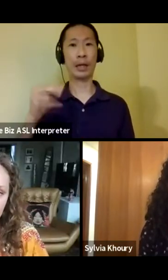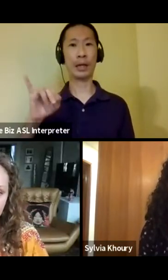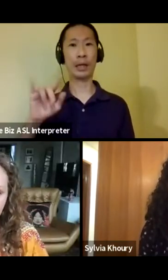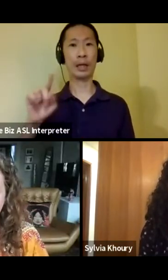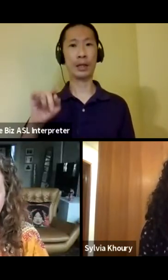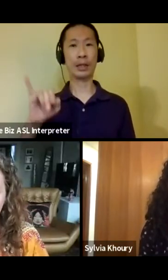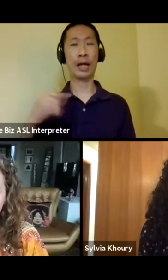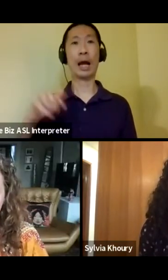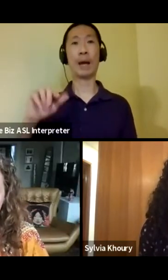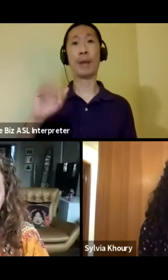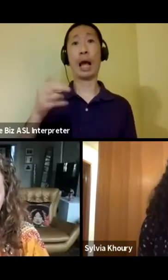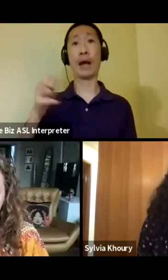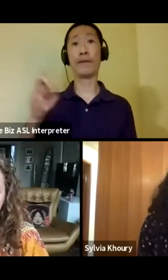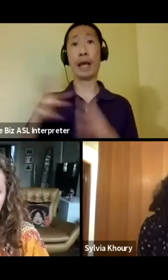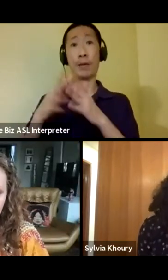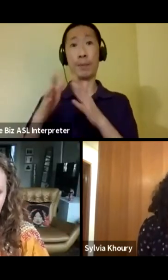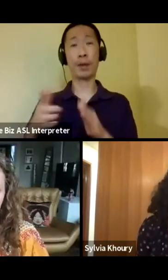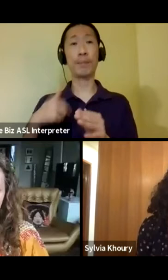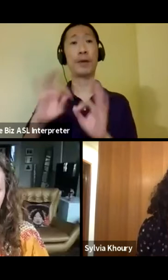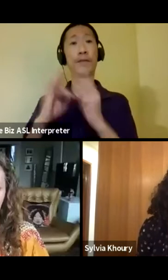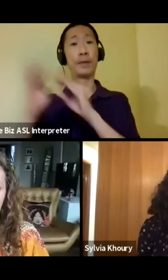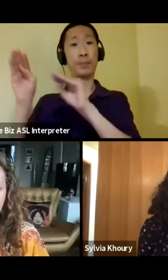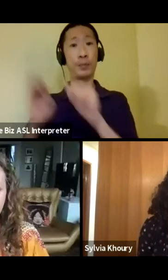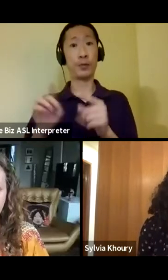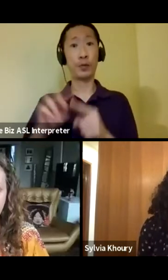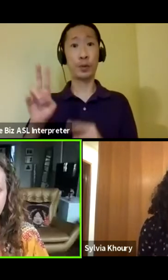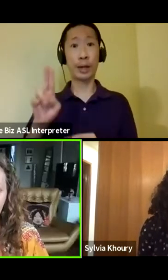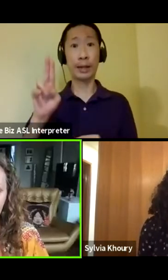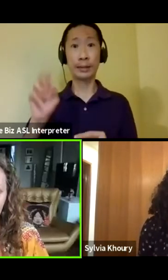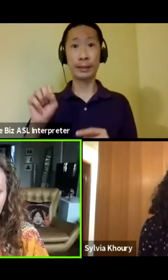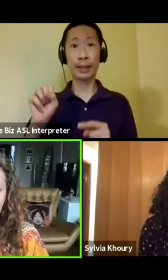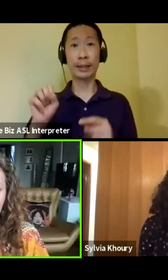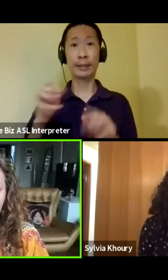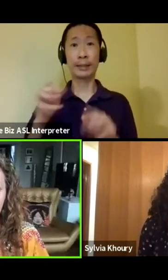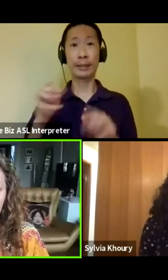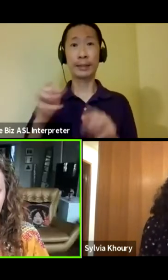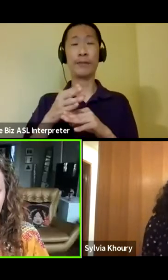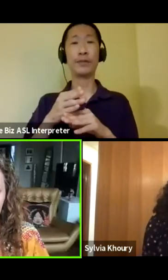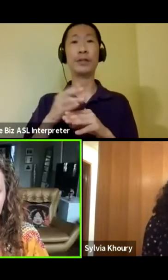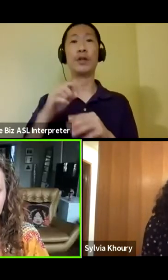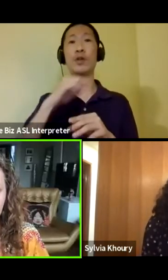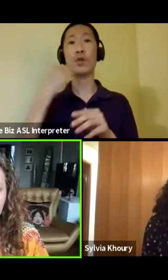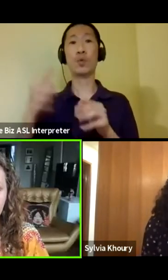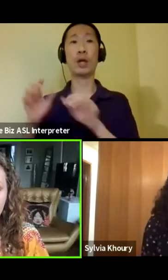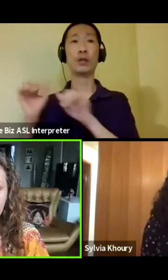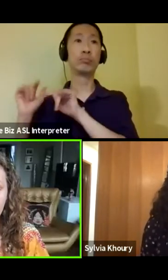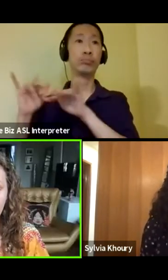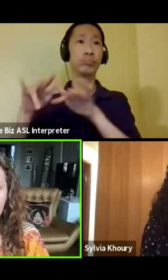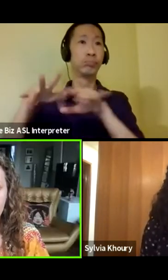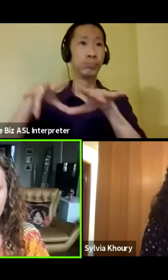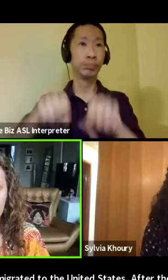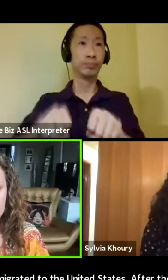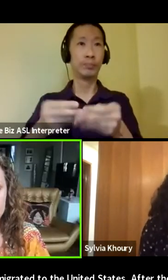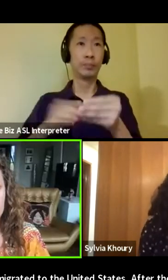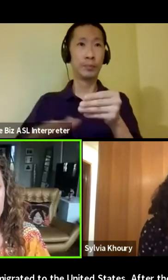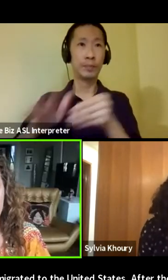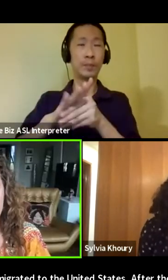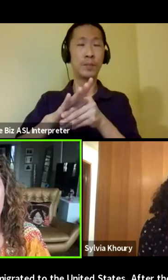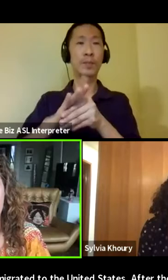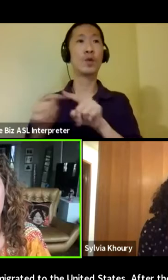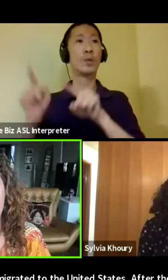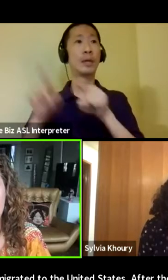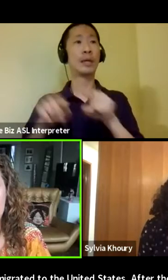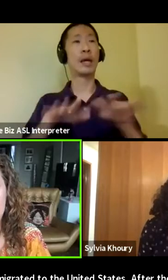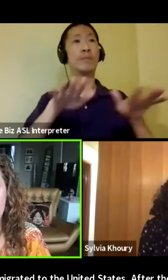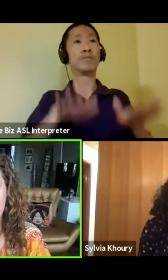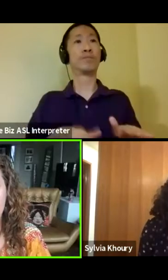american my family immigrated to the united states uh after the russian invasion um we came and settled in the